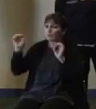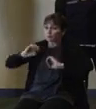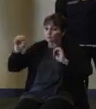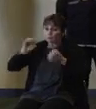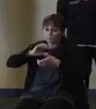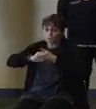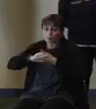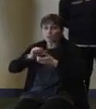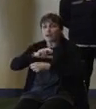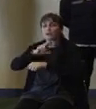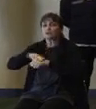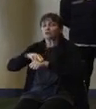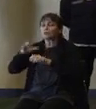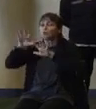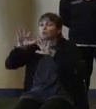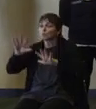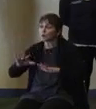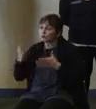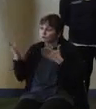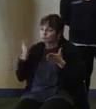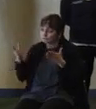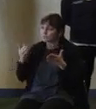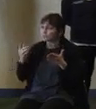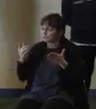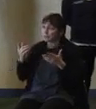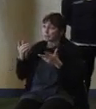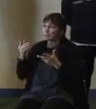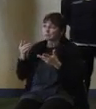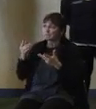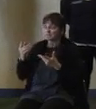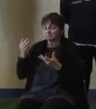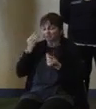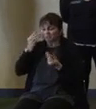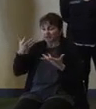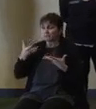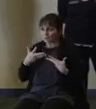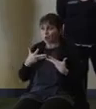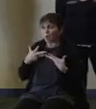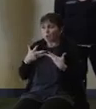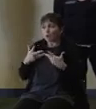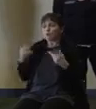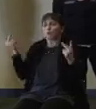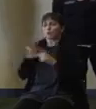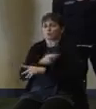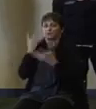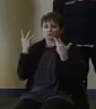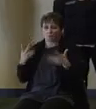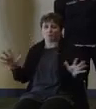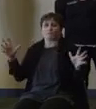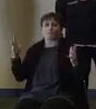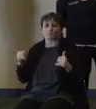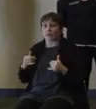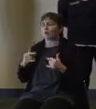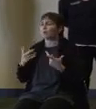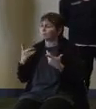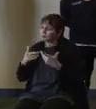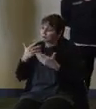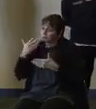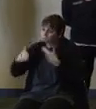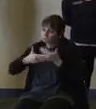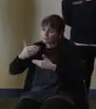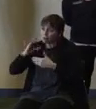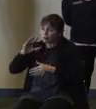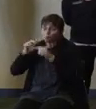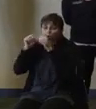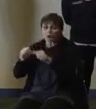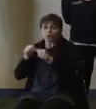Service did confirm that we're through the teeth of it, but this is still going to last probably into the evening hours with some additional, maybe an inch or